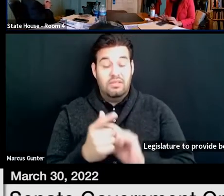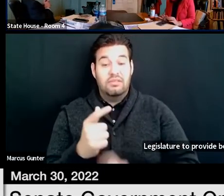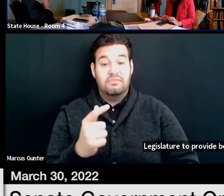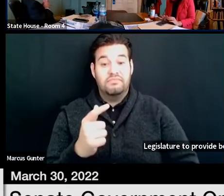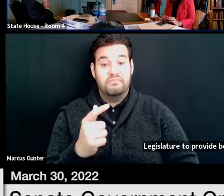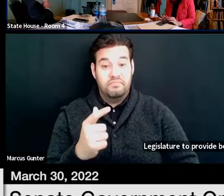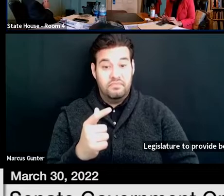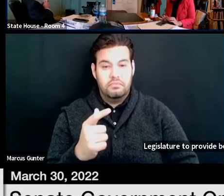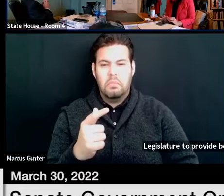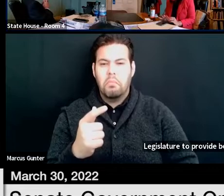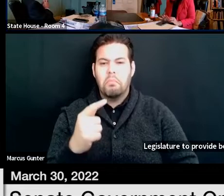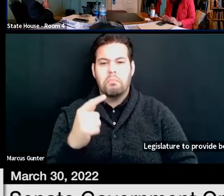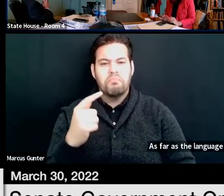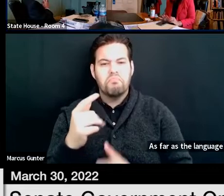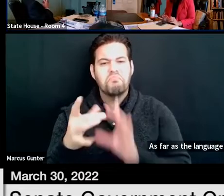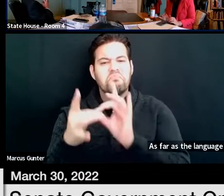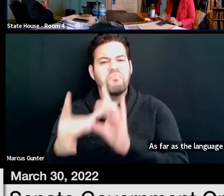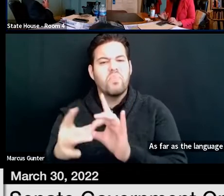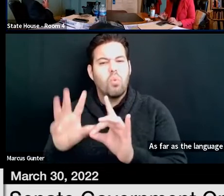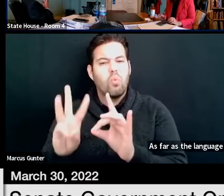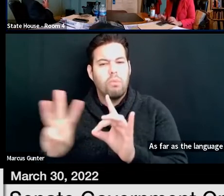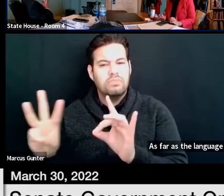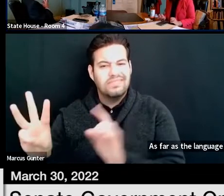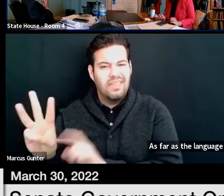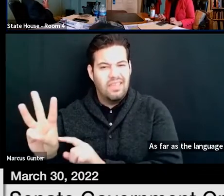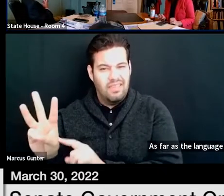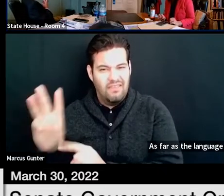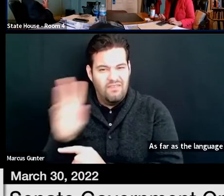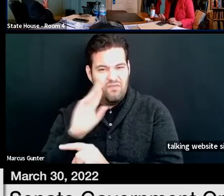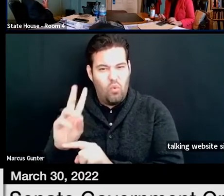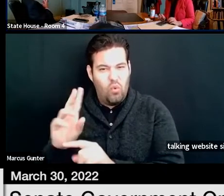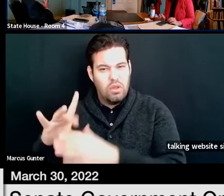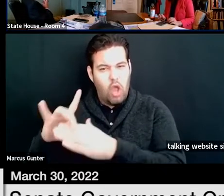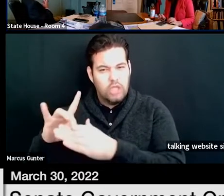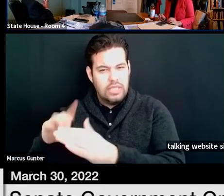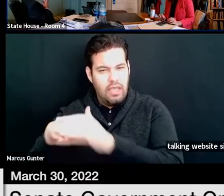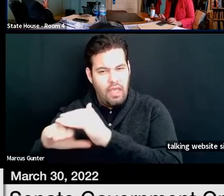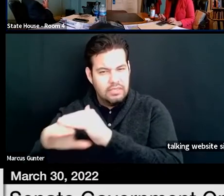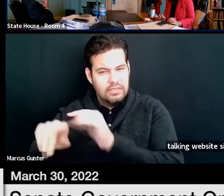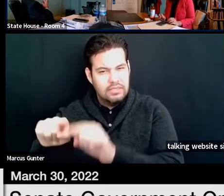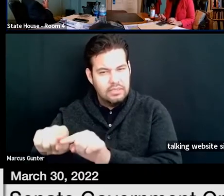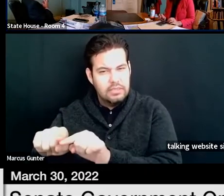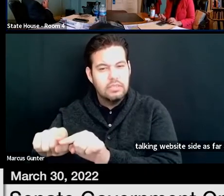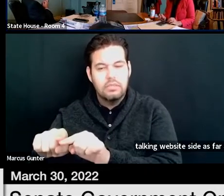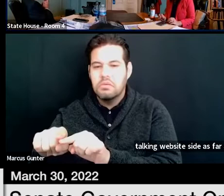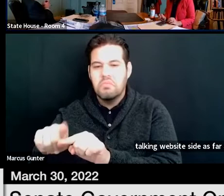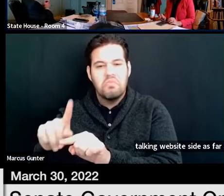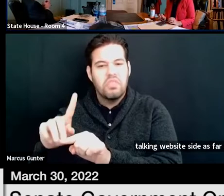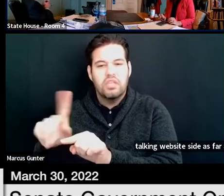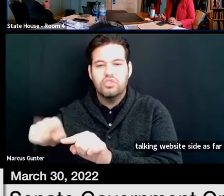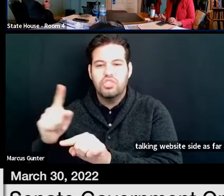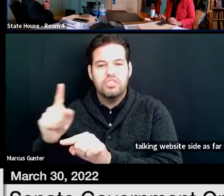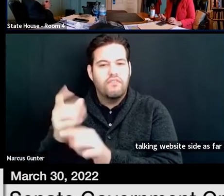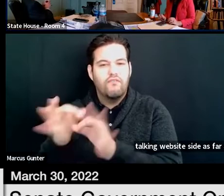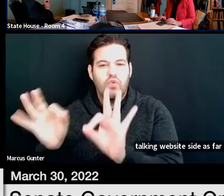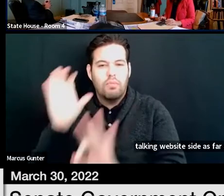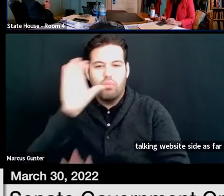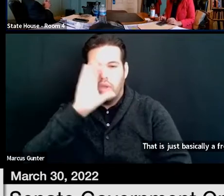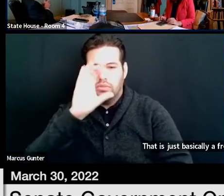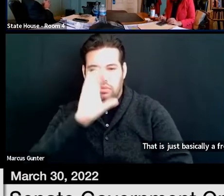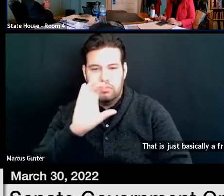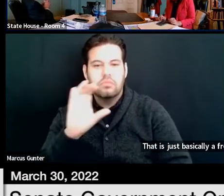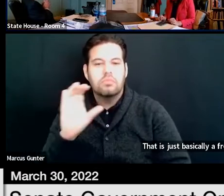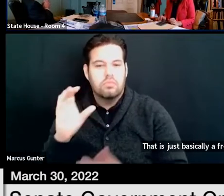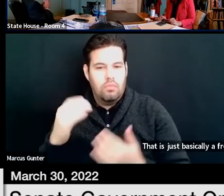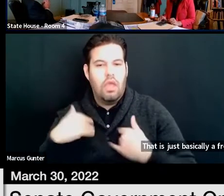website side, as far as content access to content, that is just based off of a free browser. You do have to have access